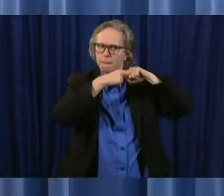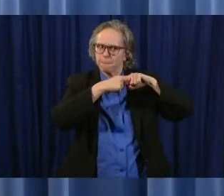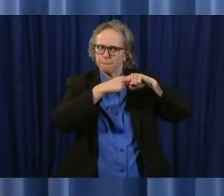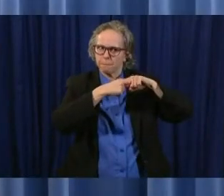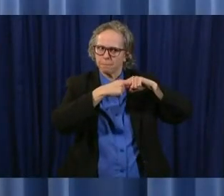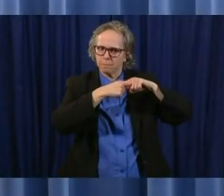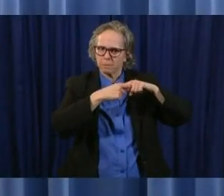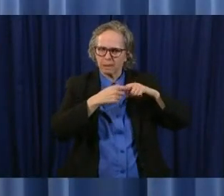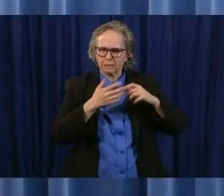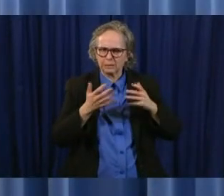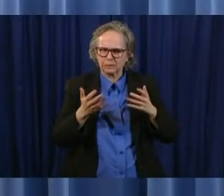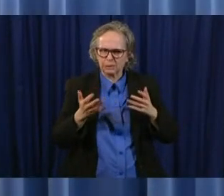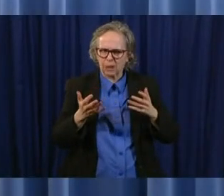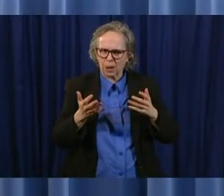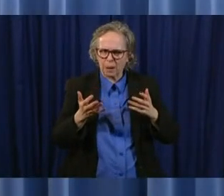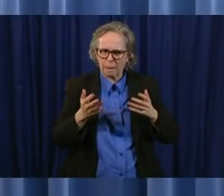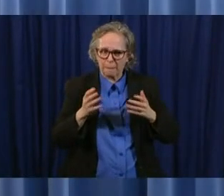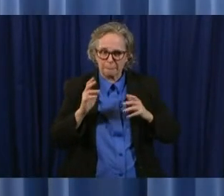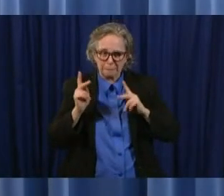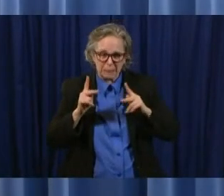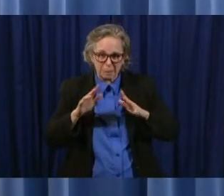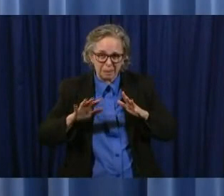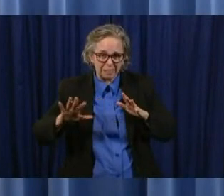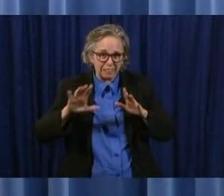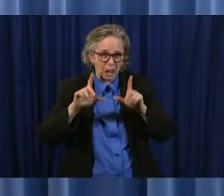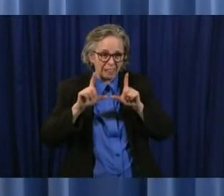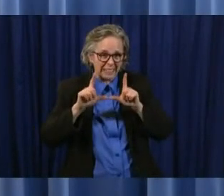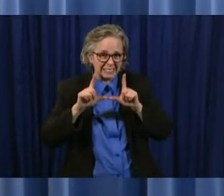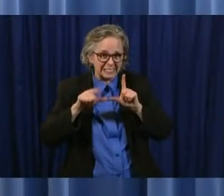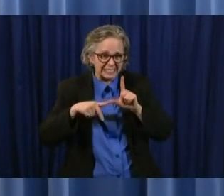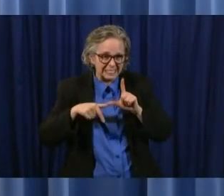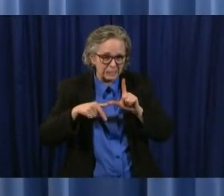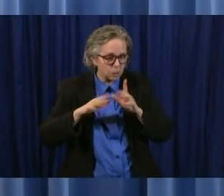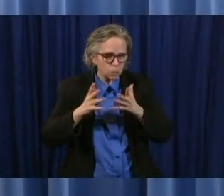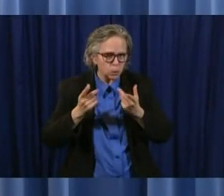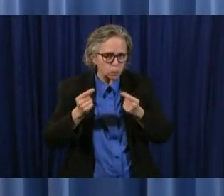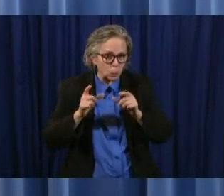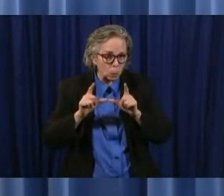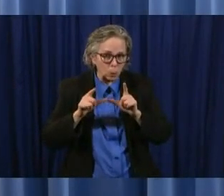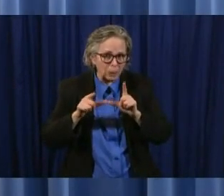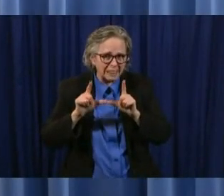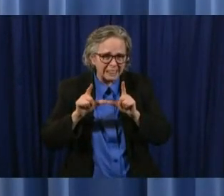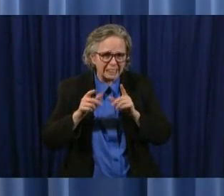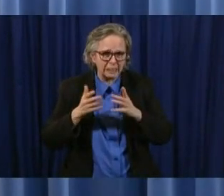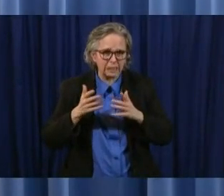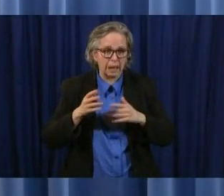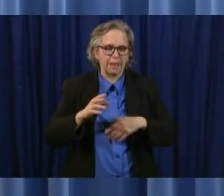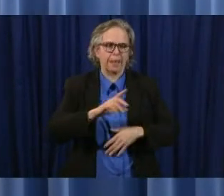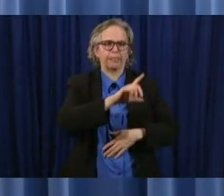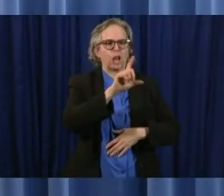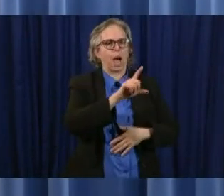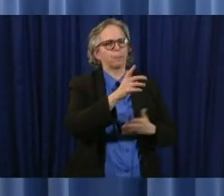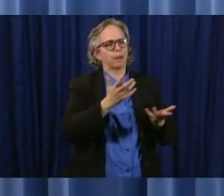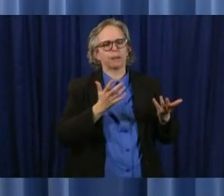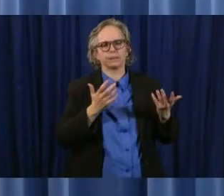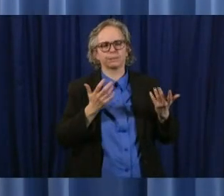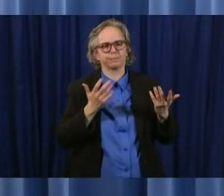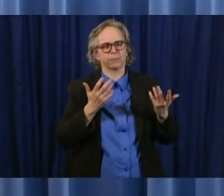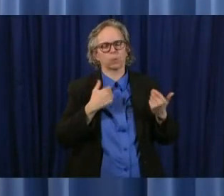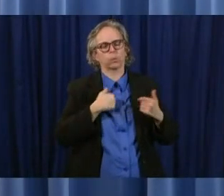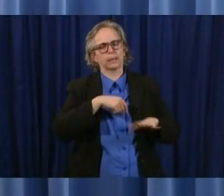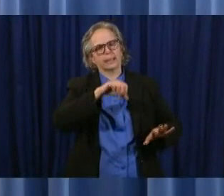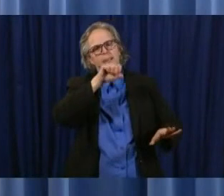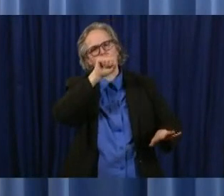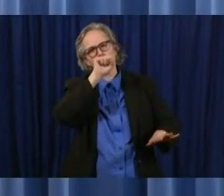periods in the bureau of motor vehicles uh libraries look we all love libraries libraries are